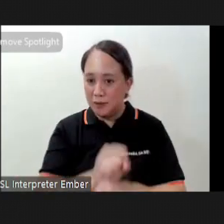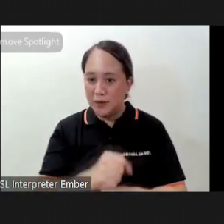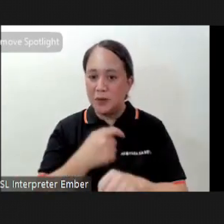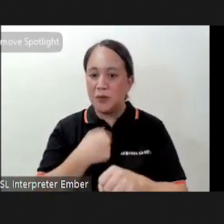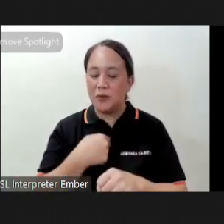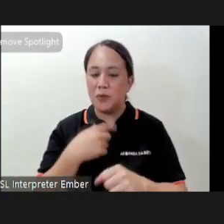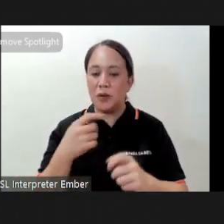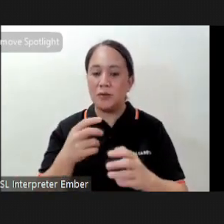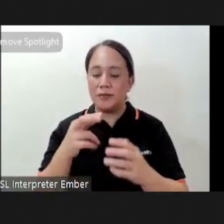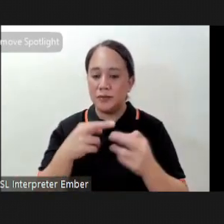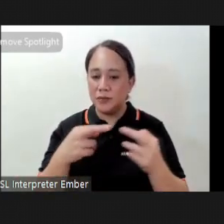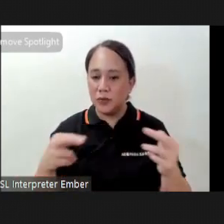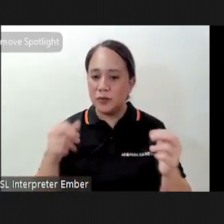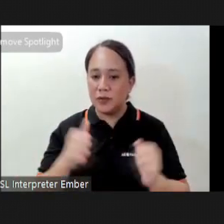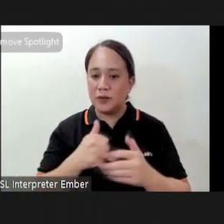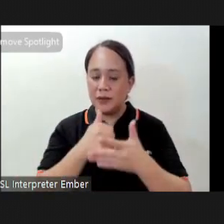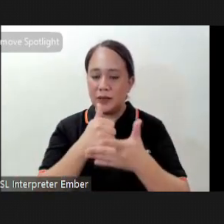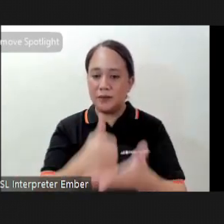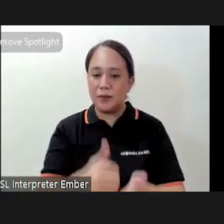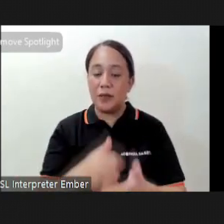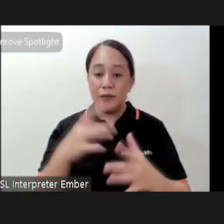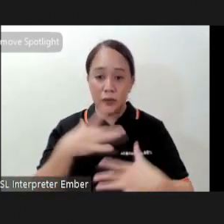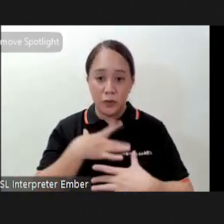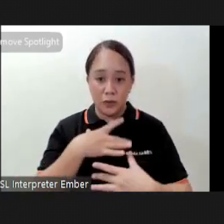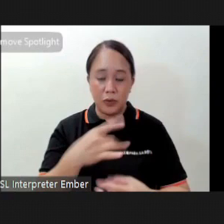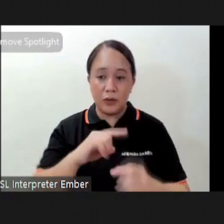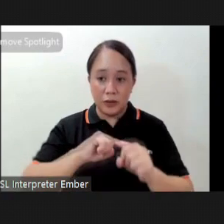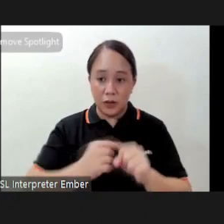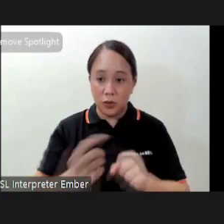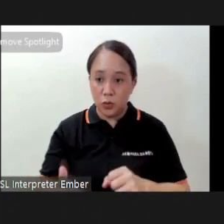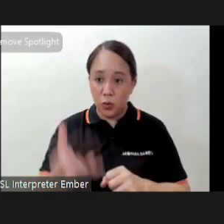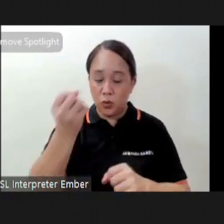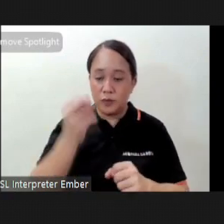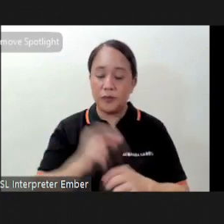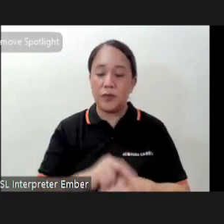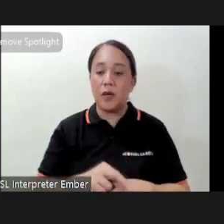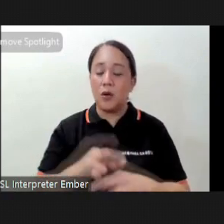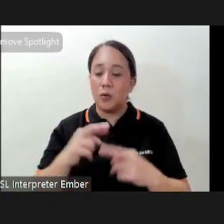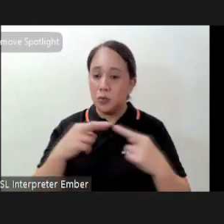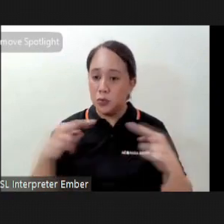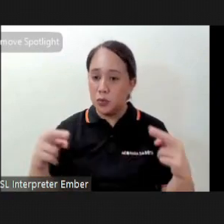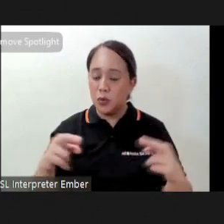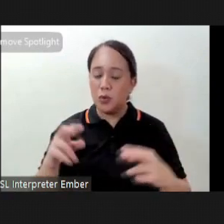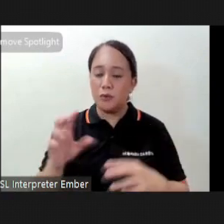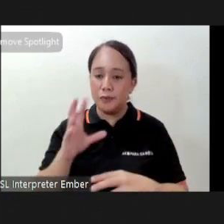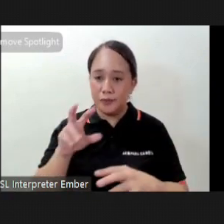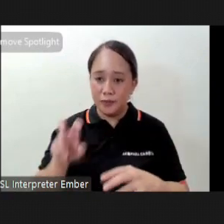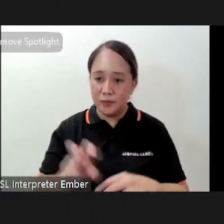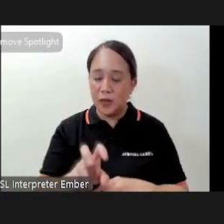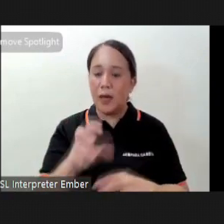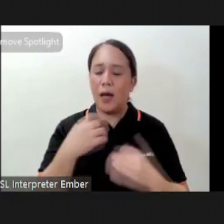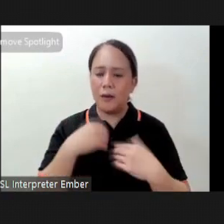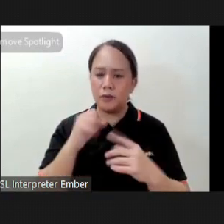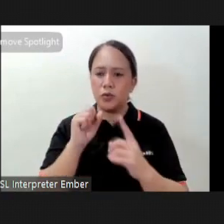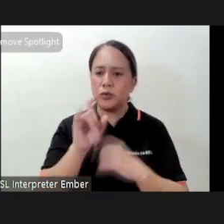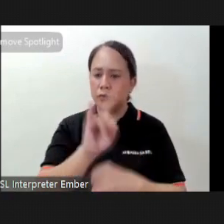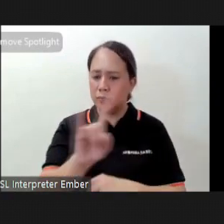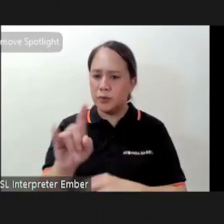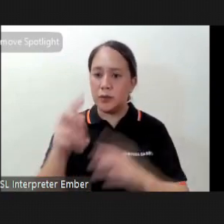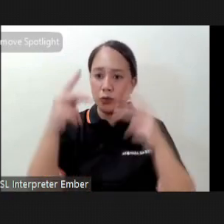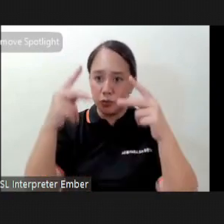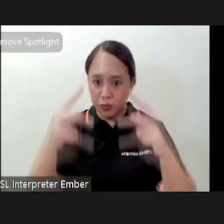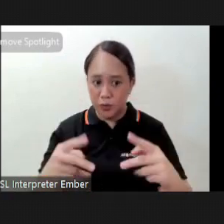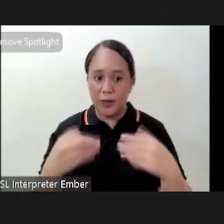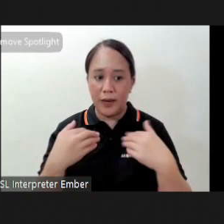for so much more so again if you're interested in starting your own rope flow journey there are so many social media pages and websites to